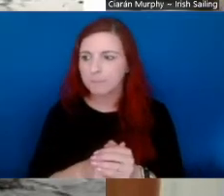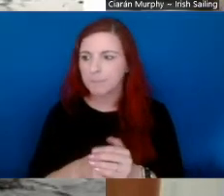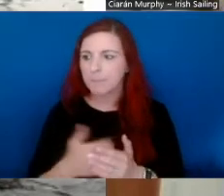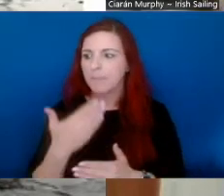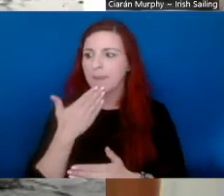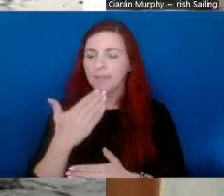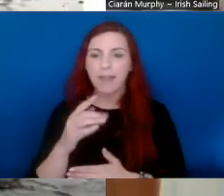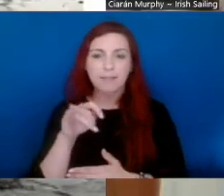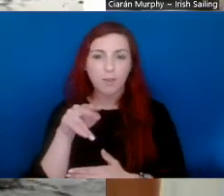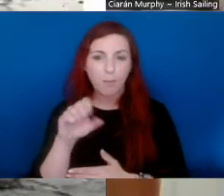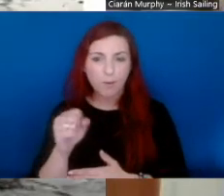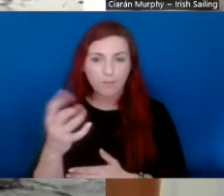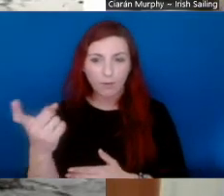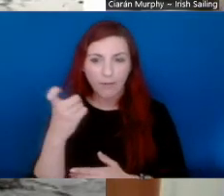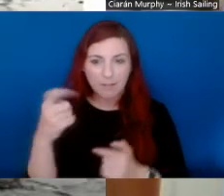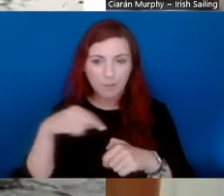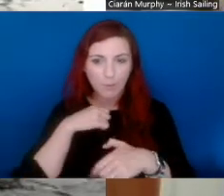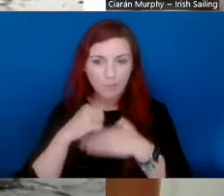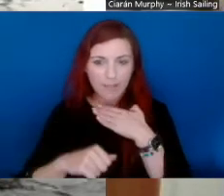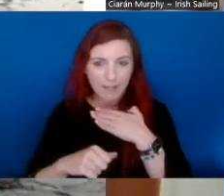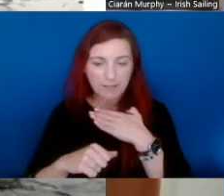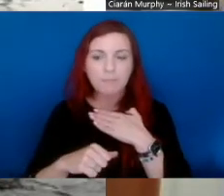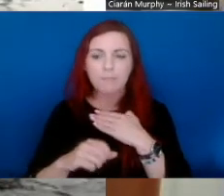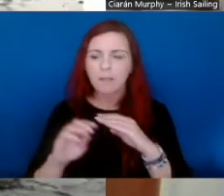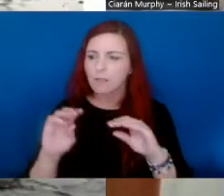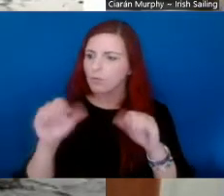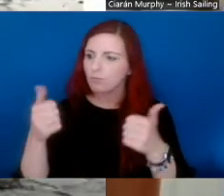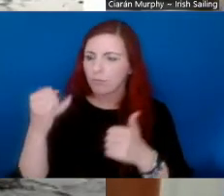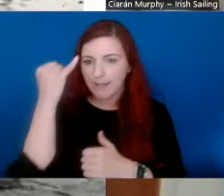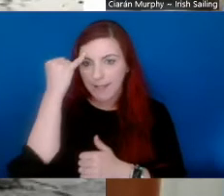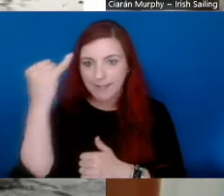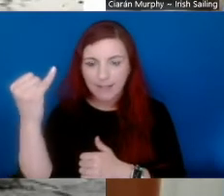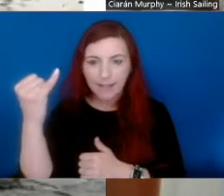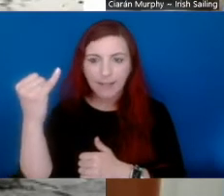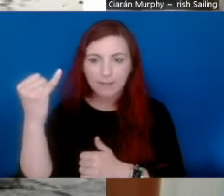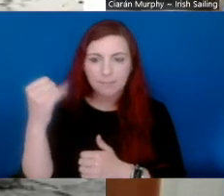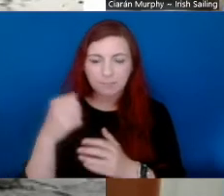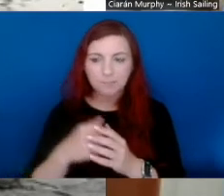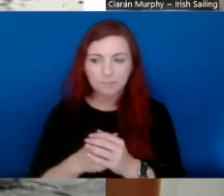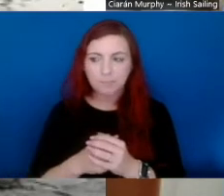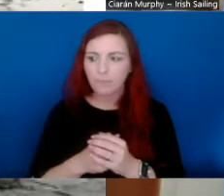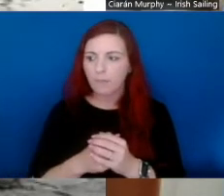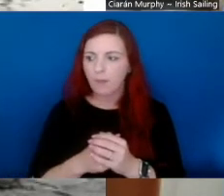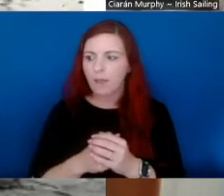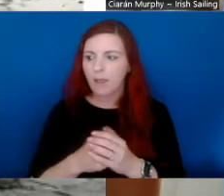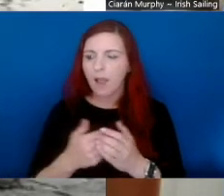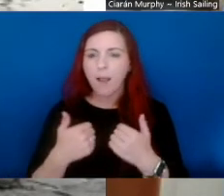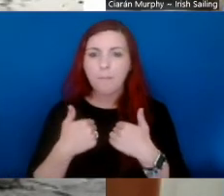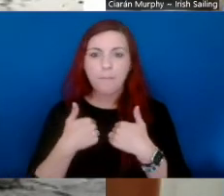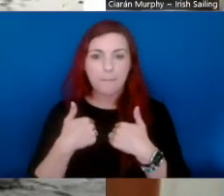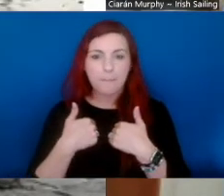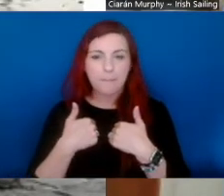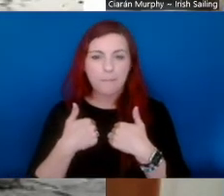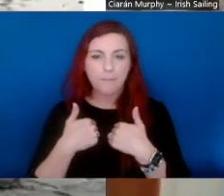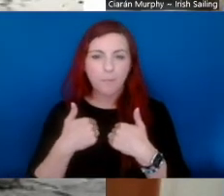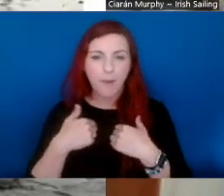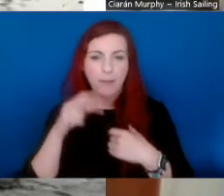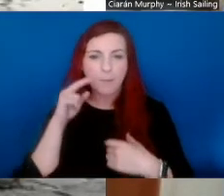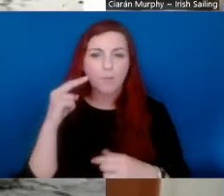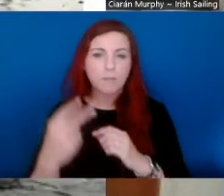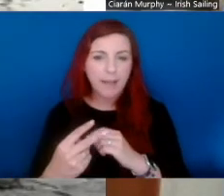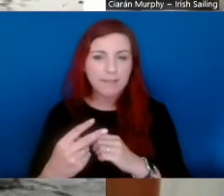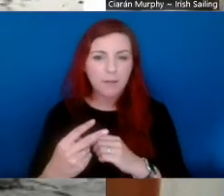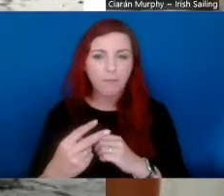Thanks very much, Tomás, for having me on the webinar. It's a great idea. And I suppose from